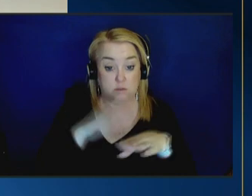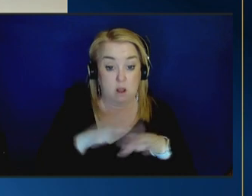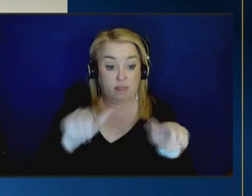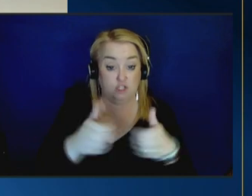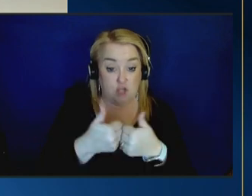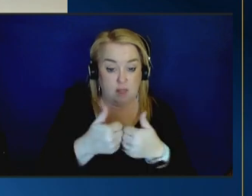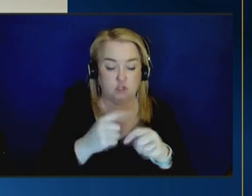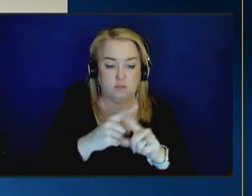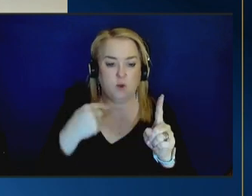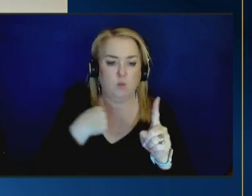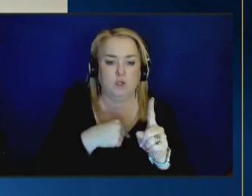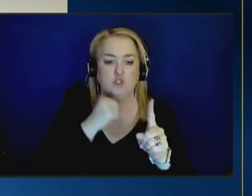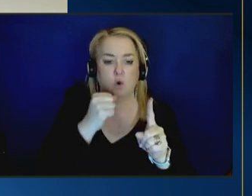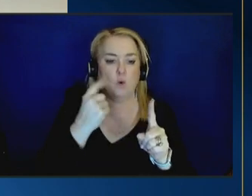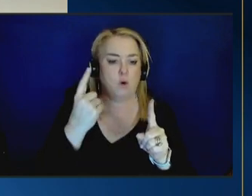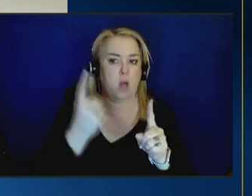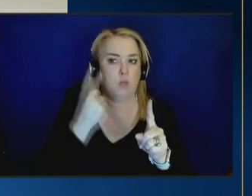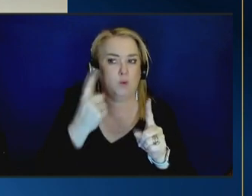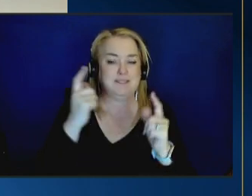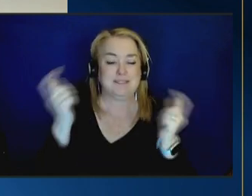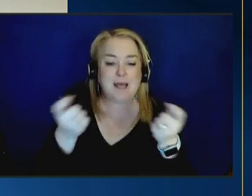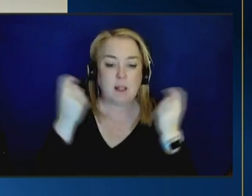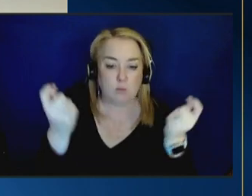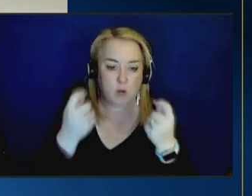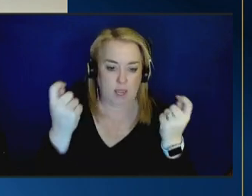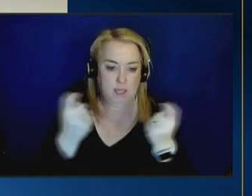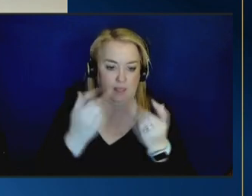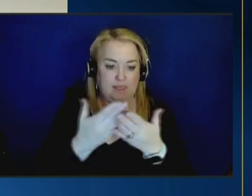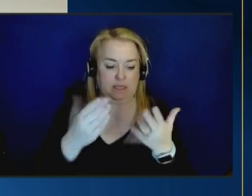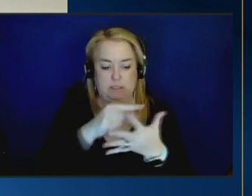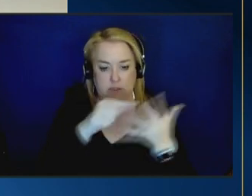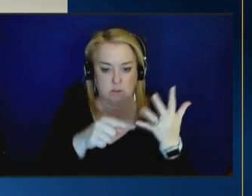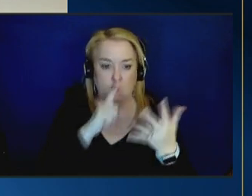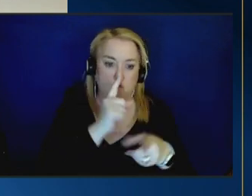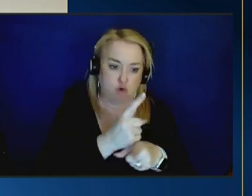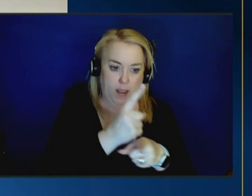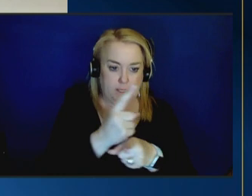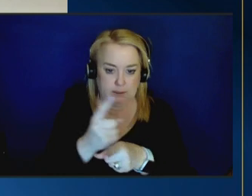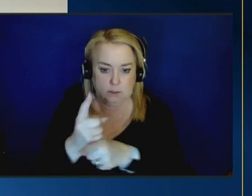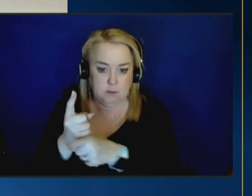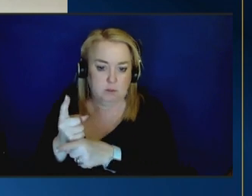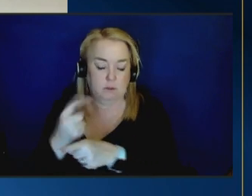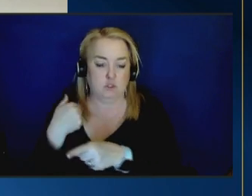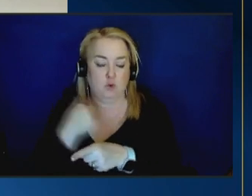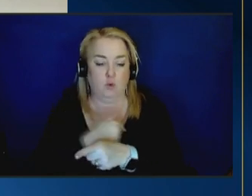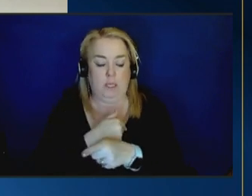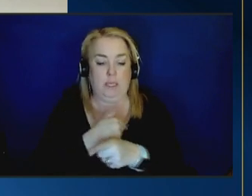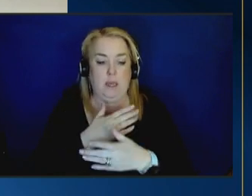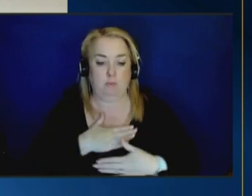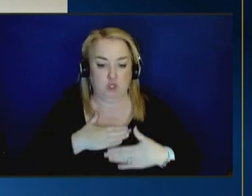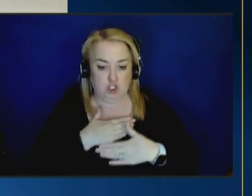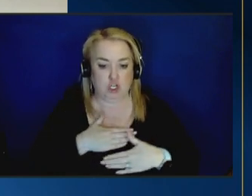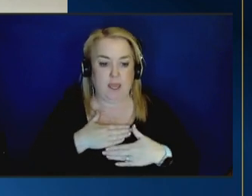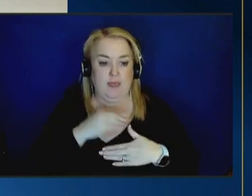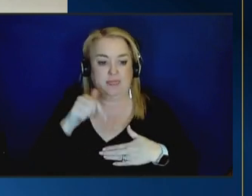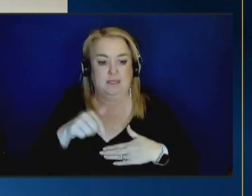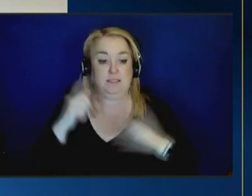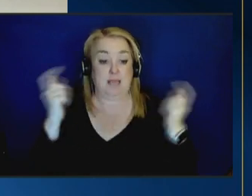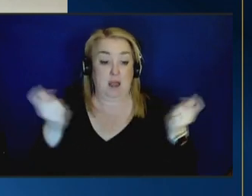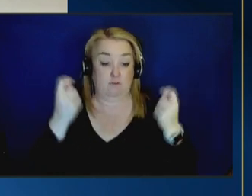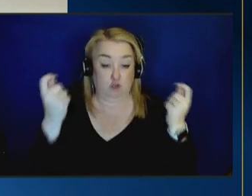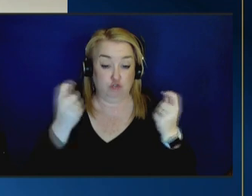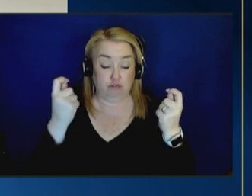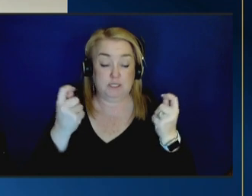to celebrate to celebrate the things that are going right and so really appreciate uh marking this anniversary being